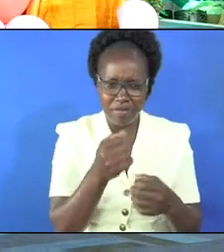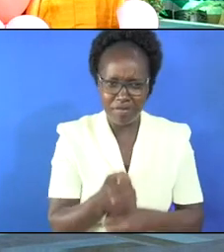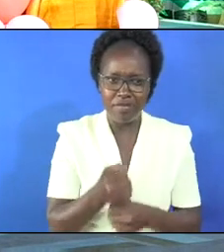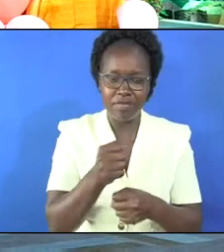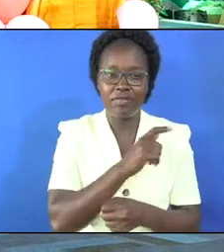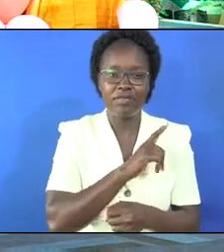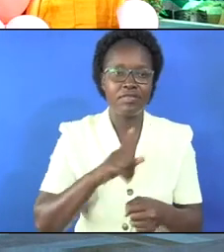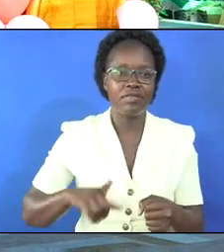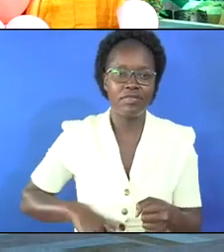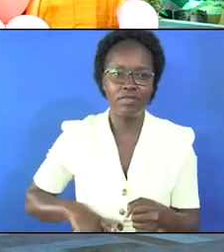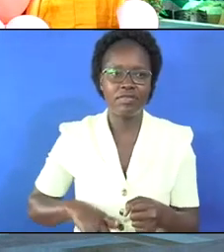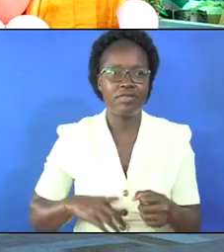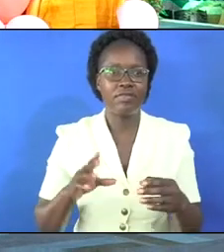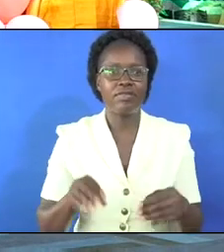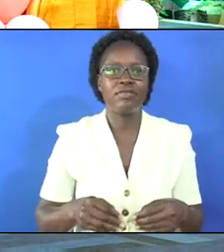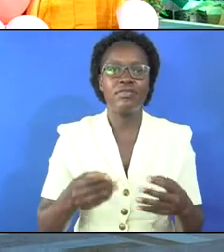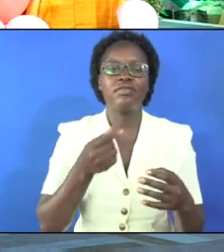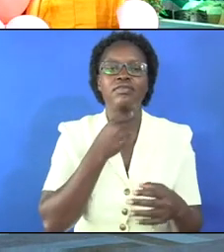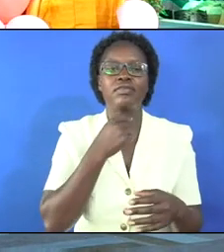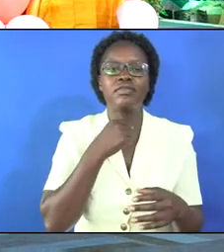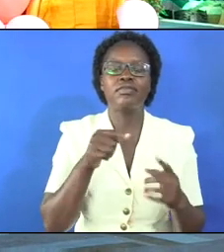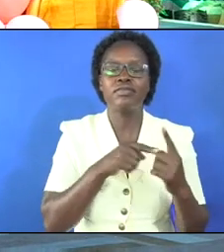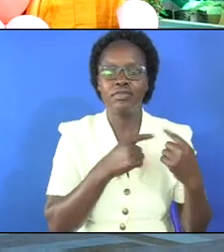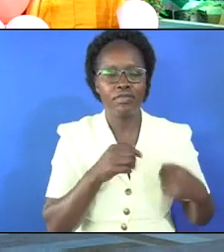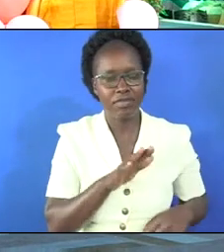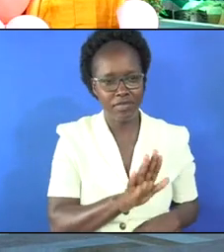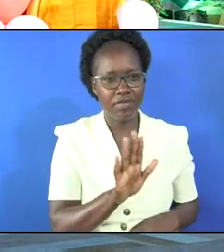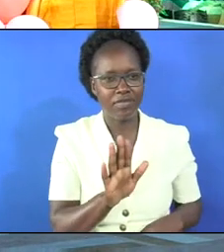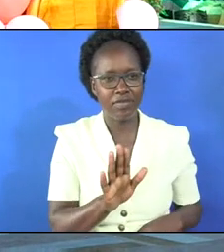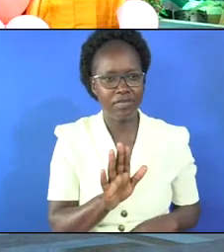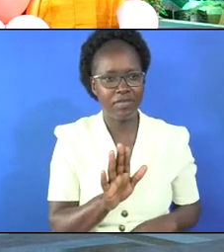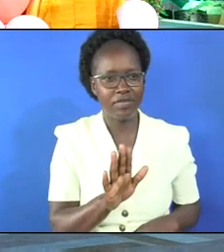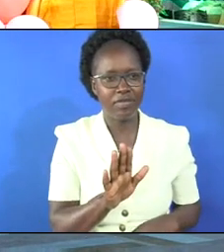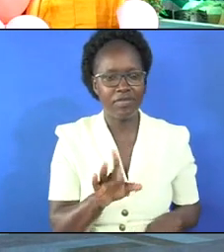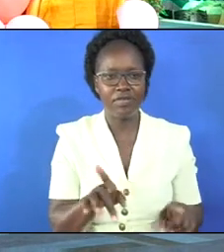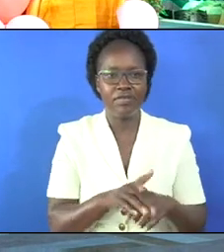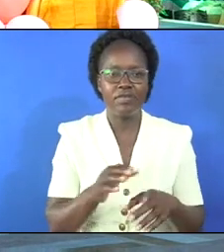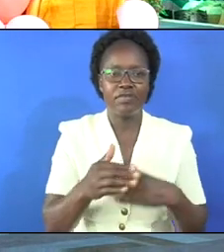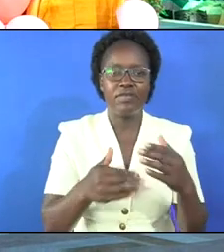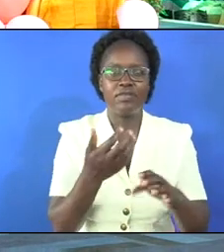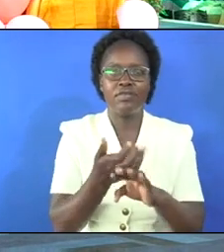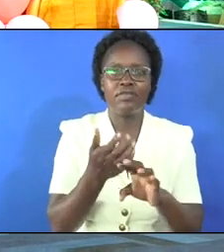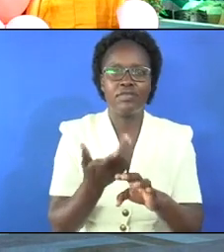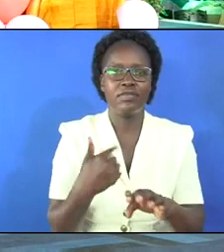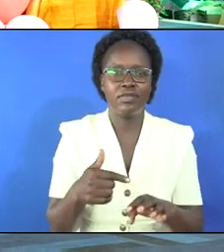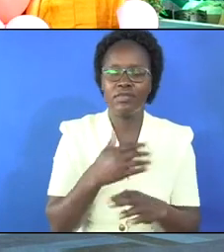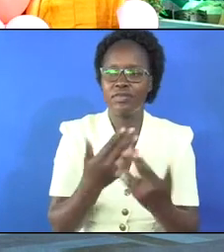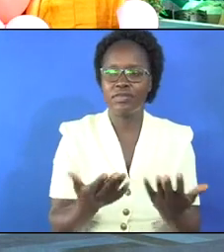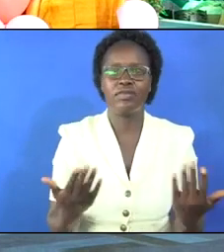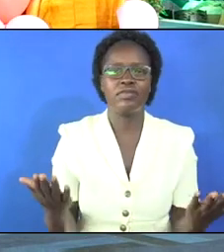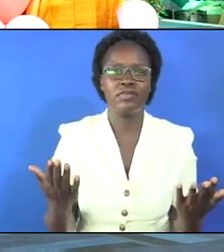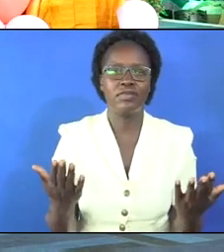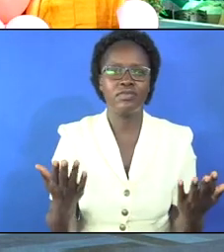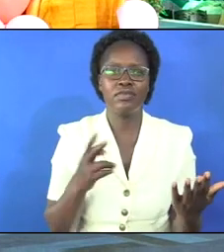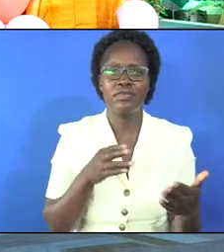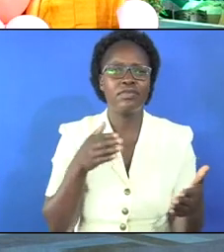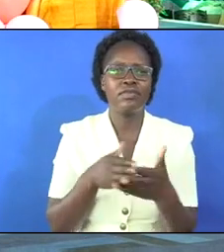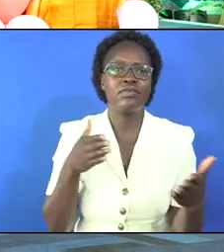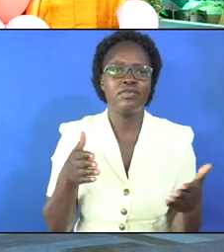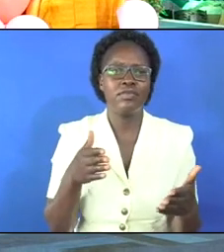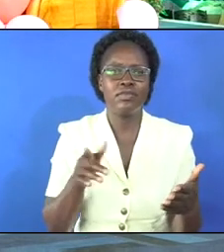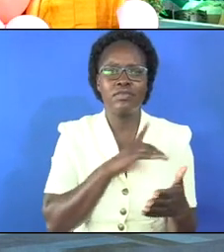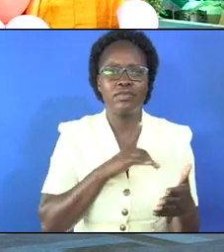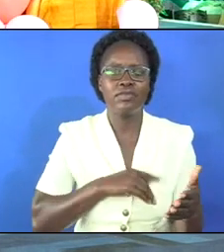trust in the lord and they will give you the desires of your hearts he still rolls stones for us those things you see as obstacles